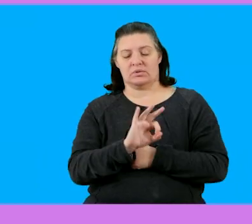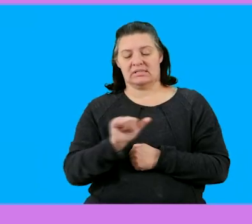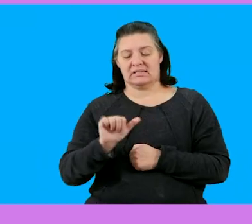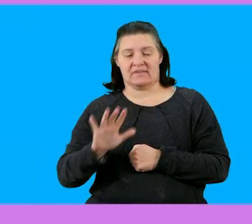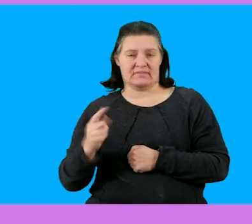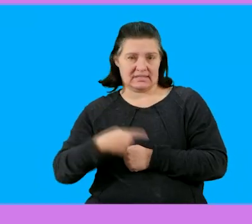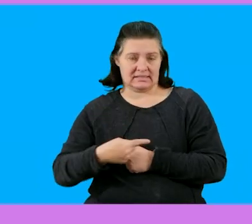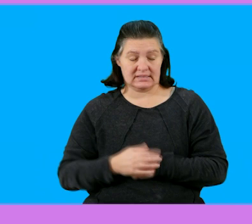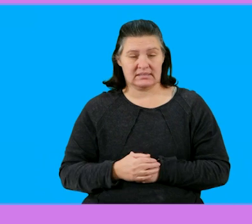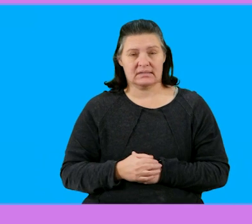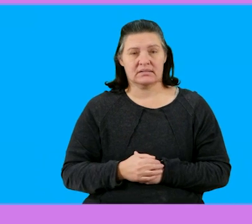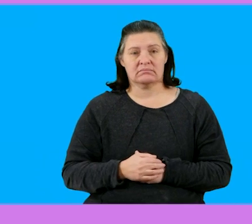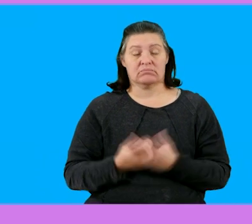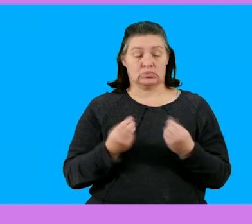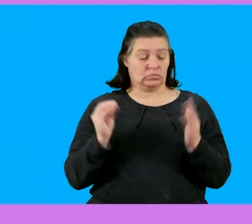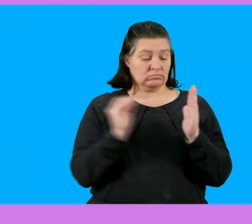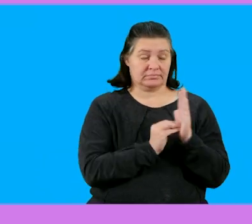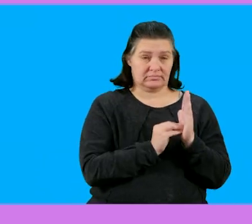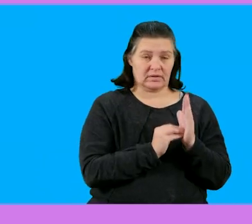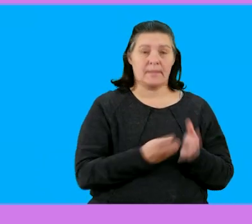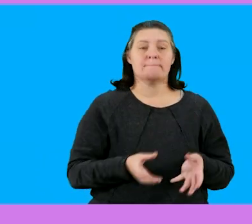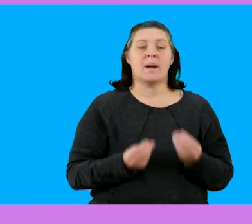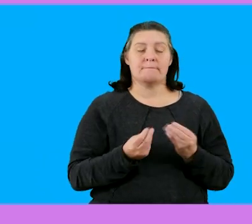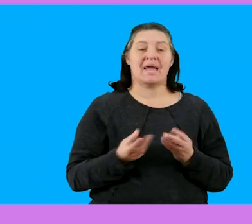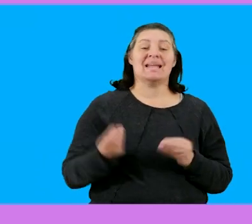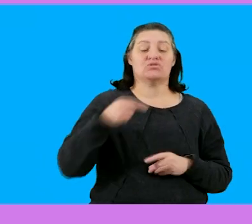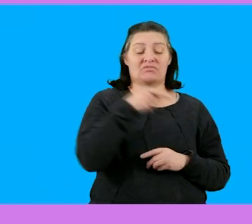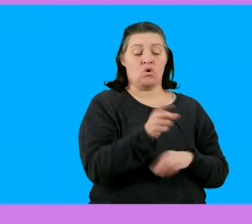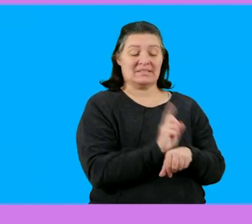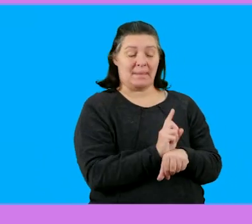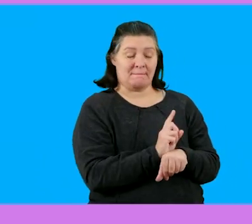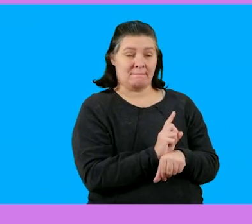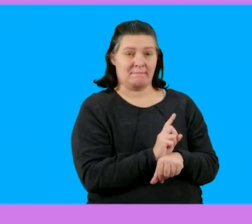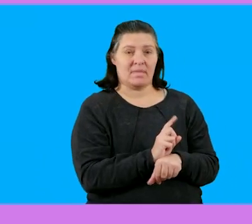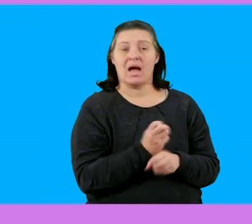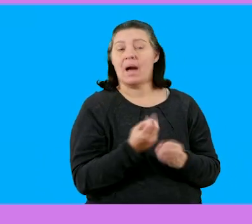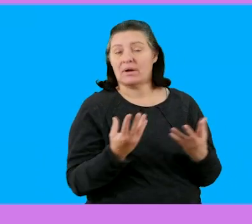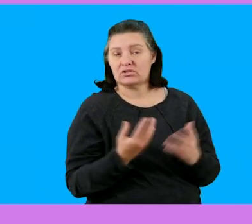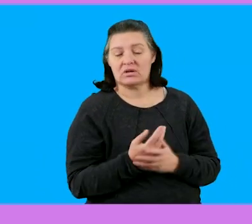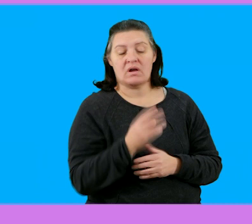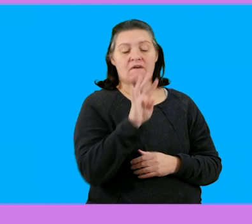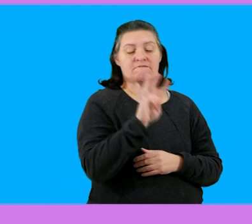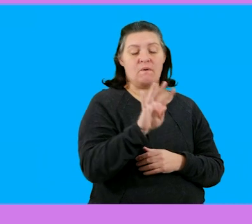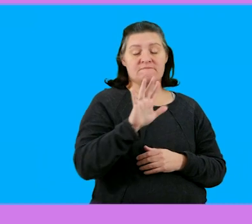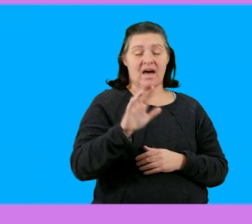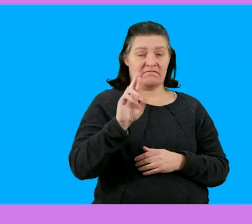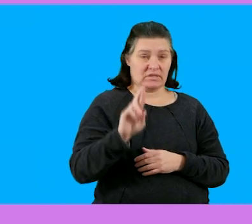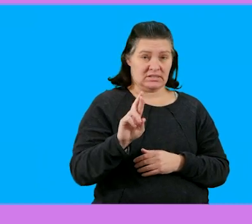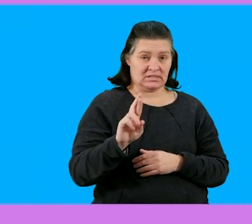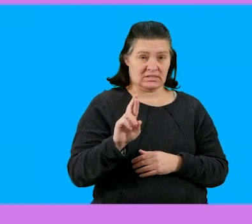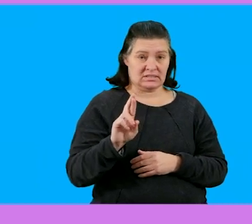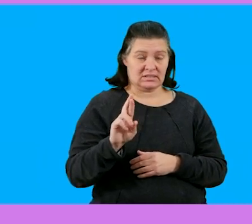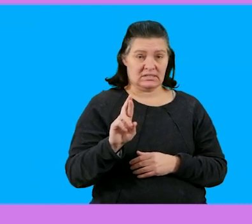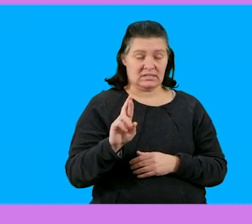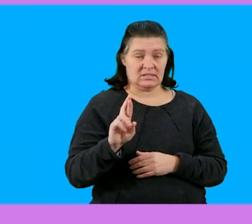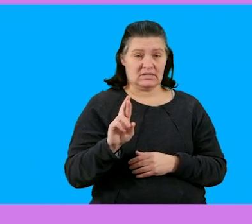365 days all the so if I do this I'll get interest for this time frame of 45 rent